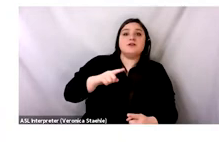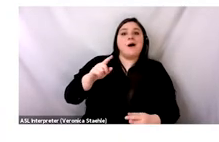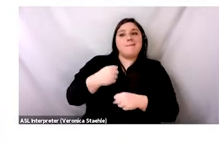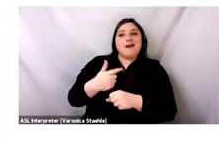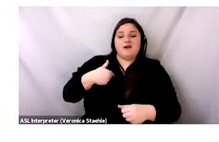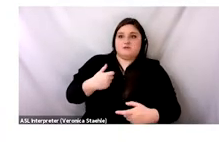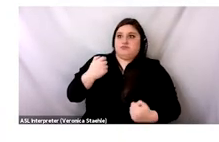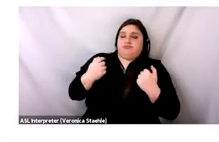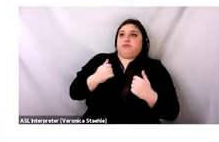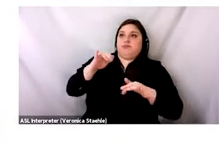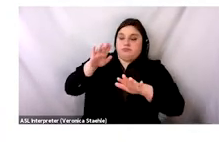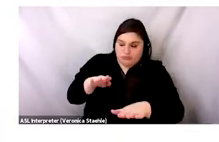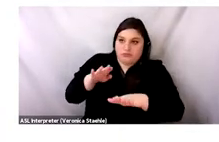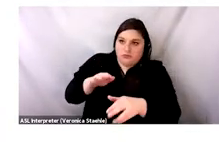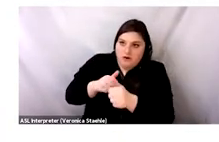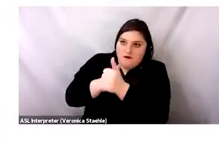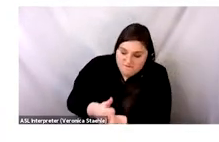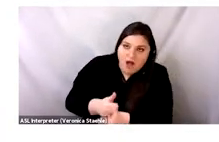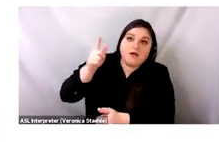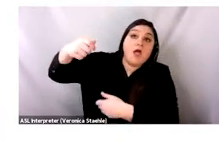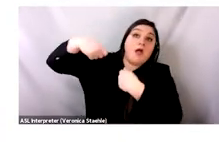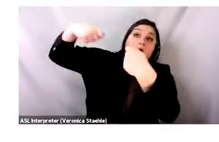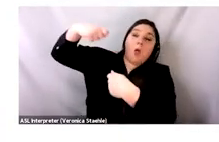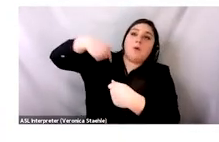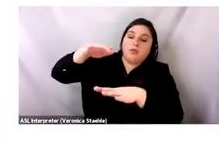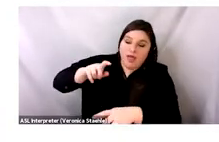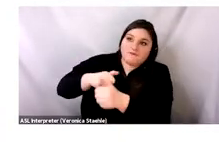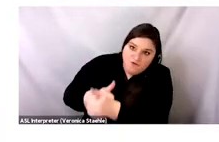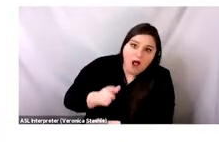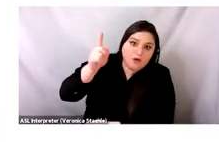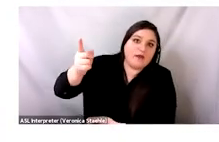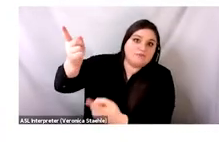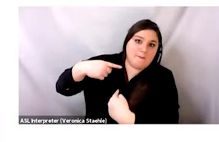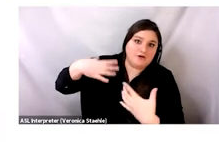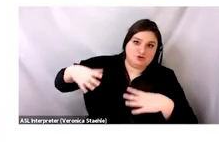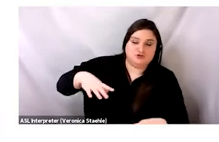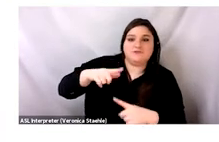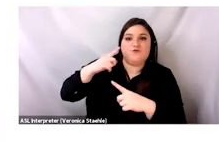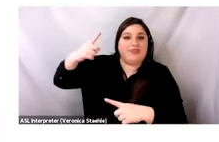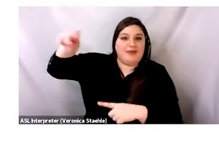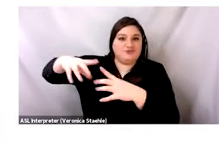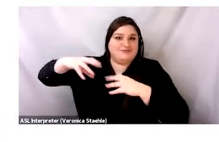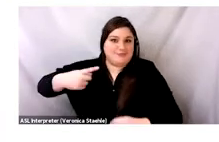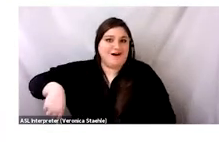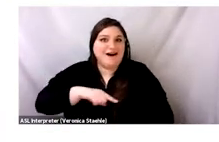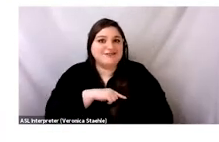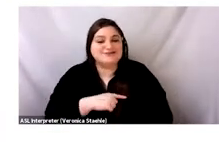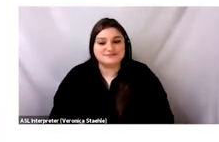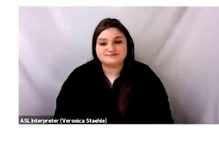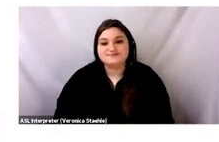devalue what it is that we know as our own way of clothing and our own way of dressing, that you have to dress like the colonial master in order to be accepted.